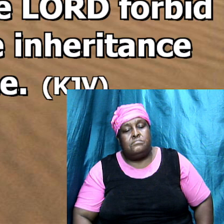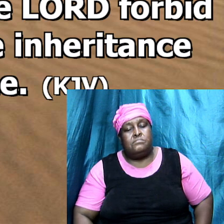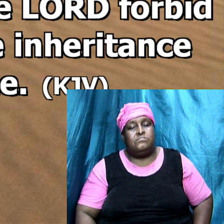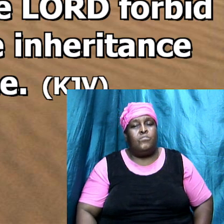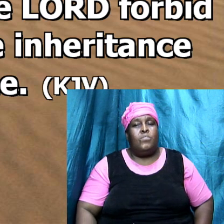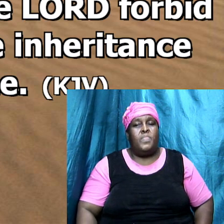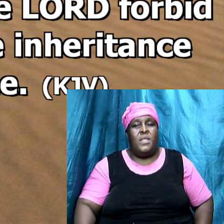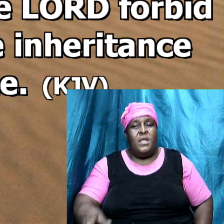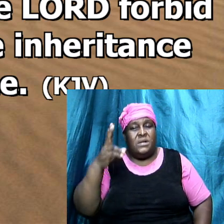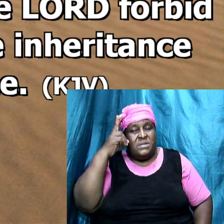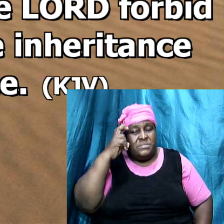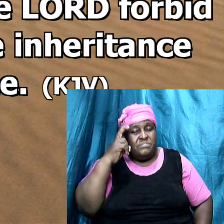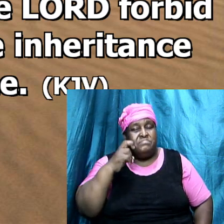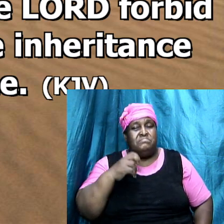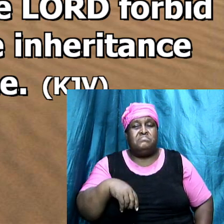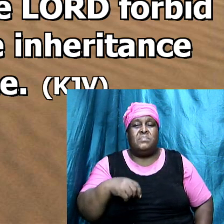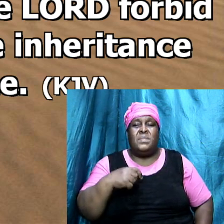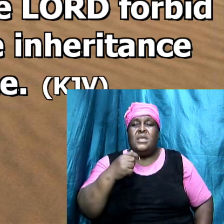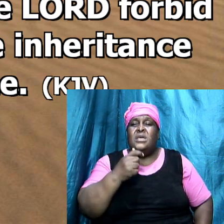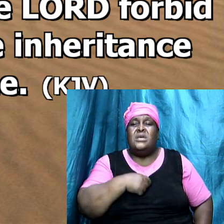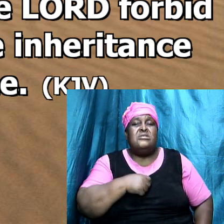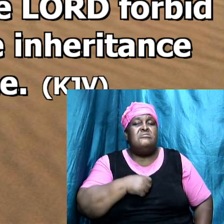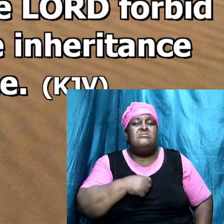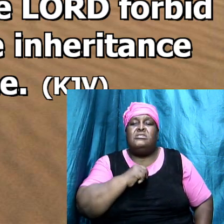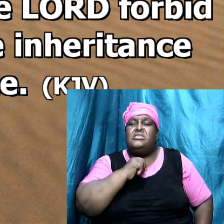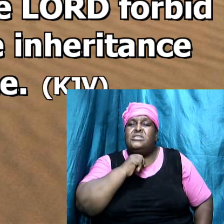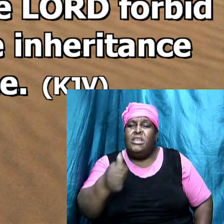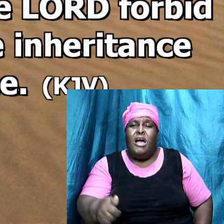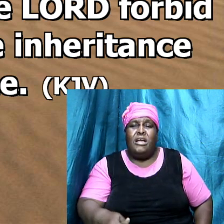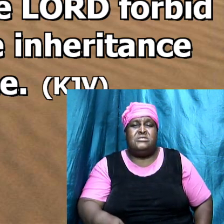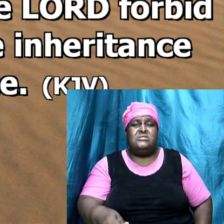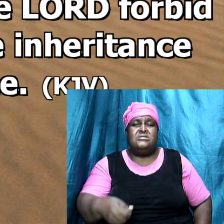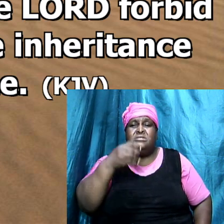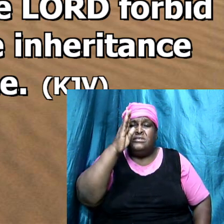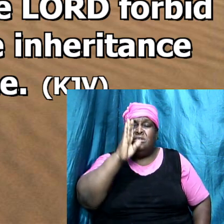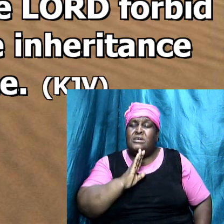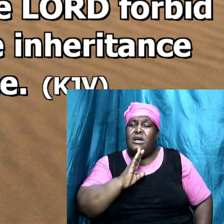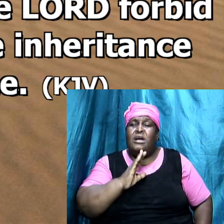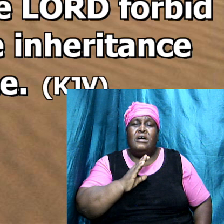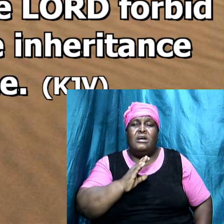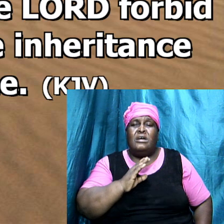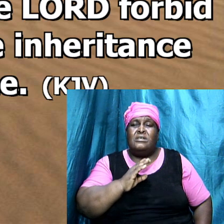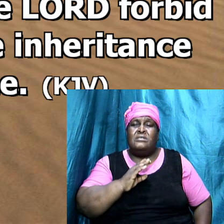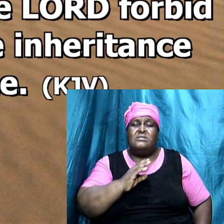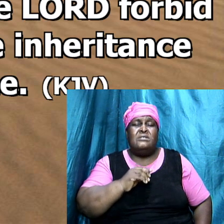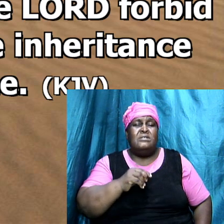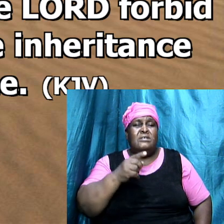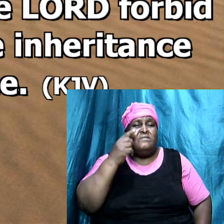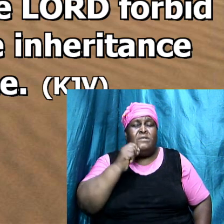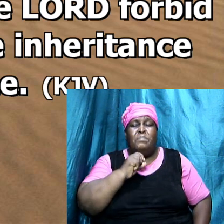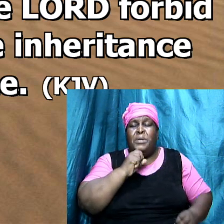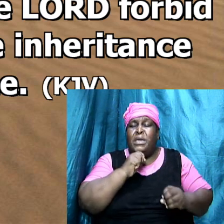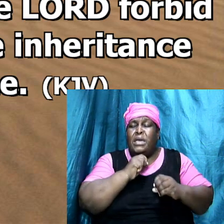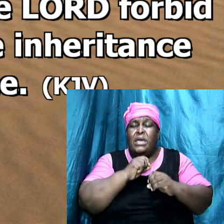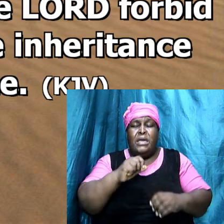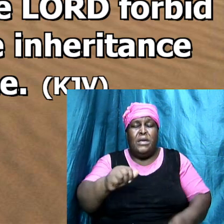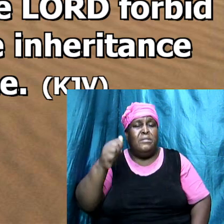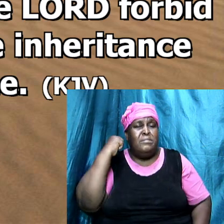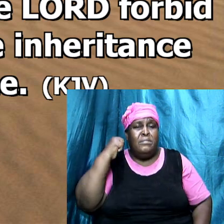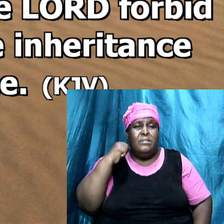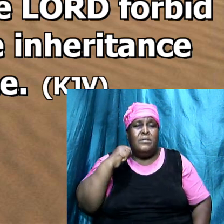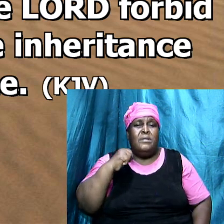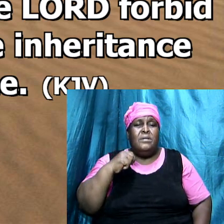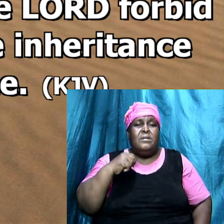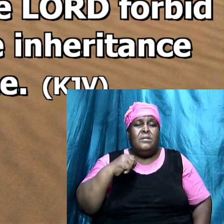Ahab said I will not the Lord forbid me I I I saying God forbids us